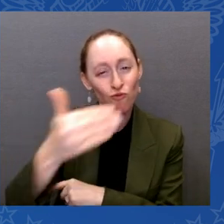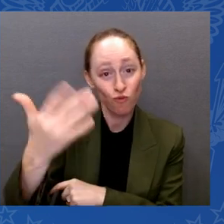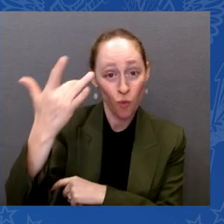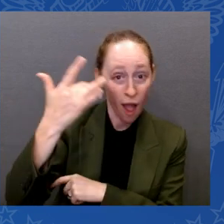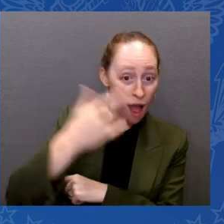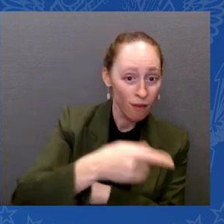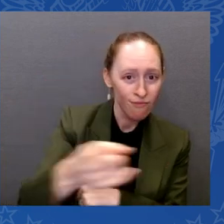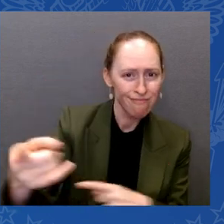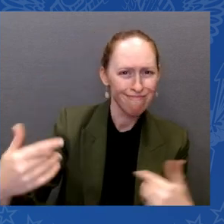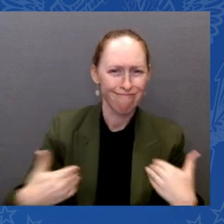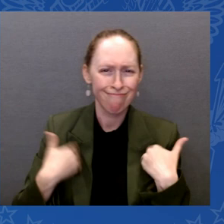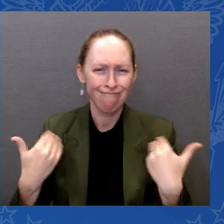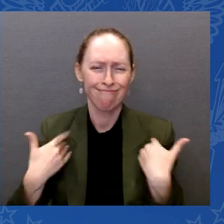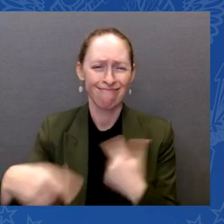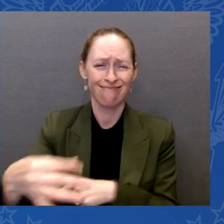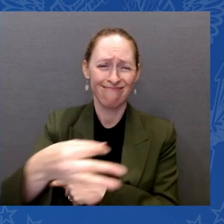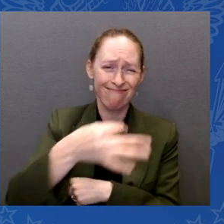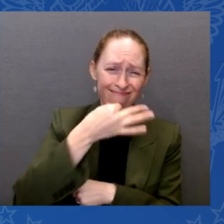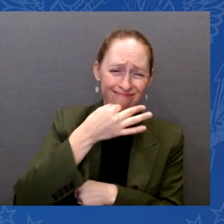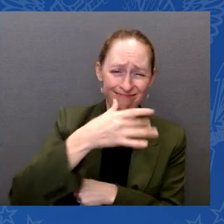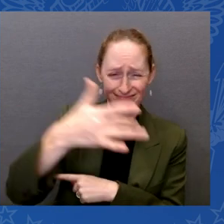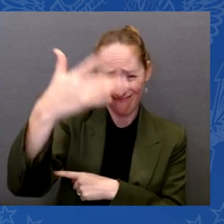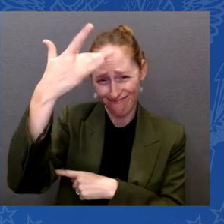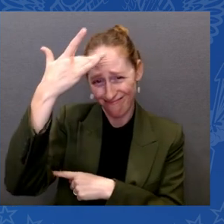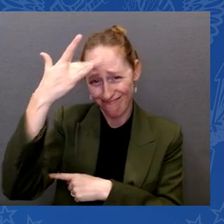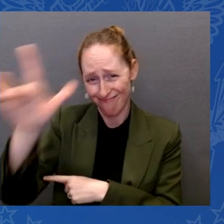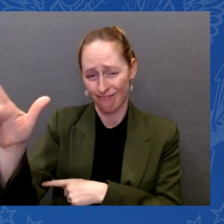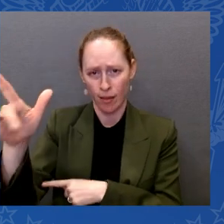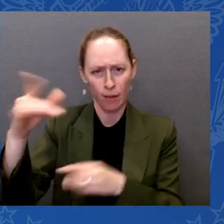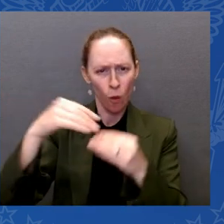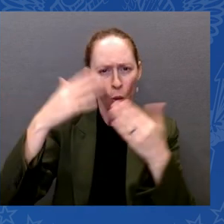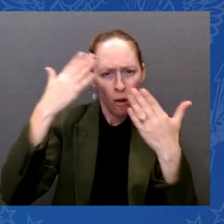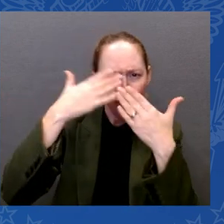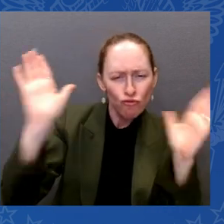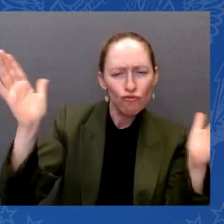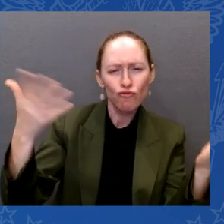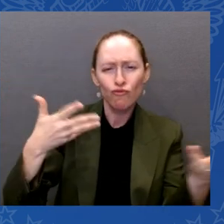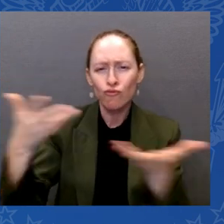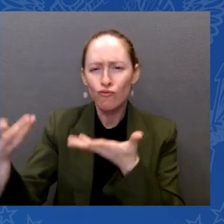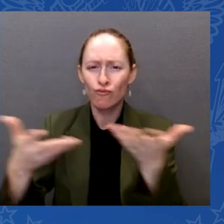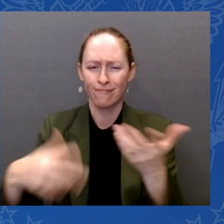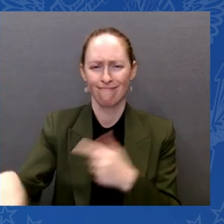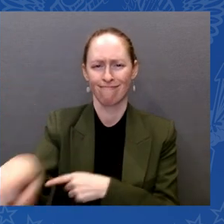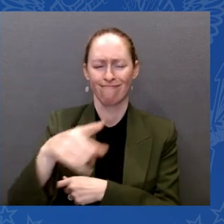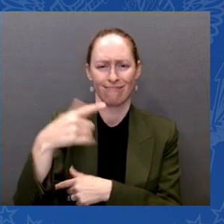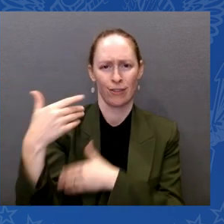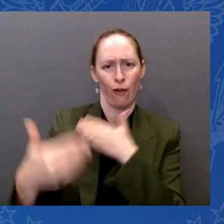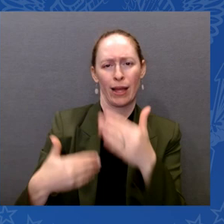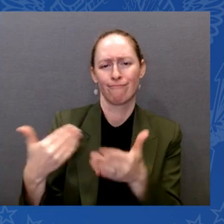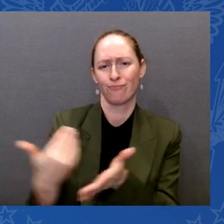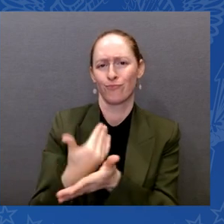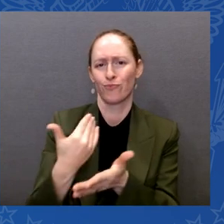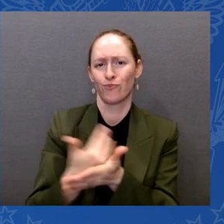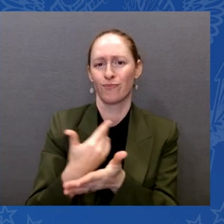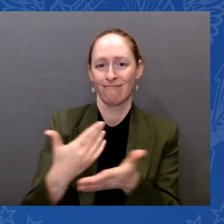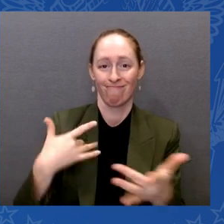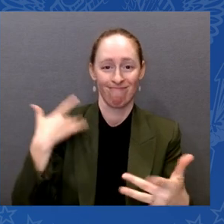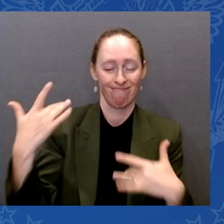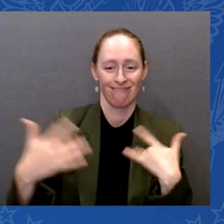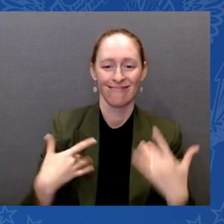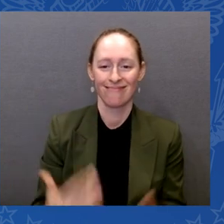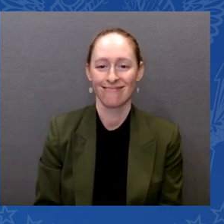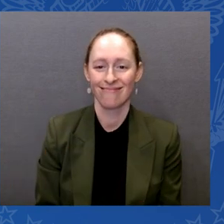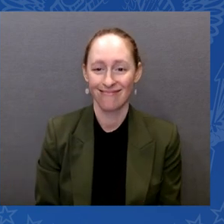generation in our history. And joining us today is one of the generation's brightest lights. I'm going to turn it back to Jill to